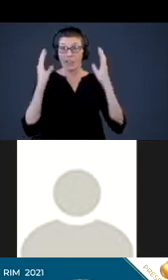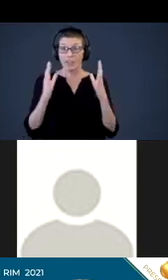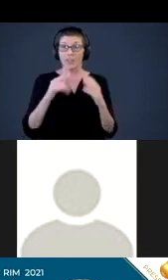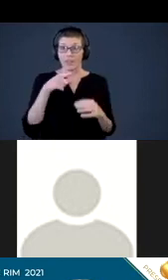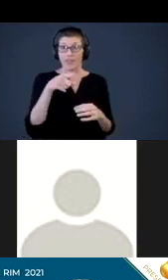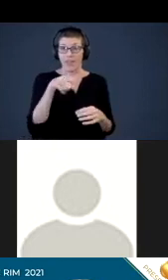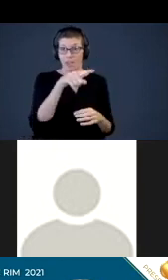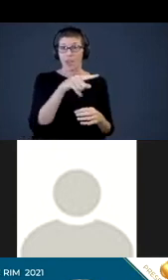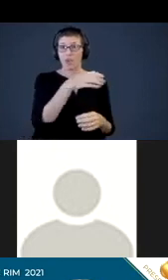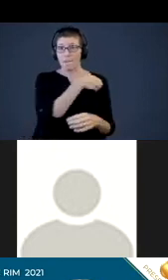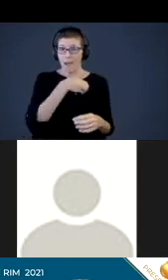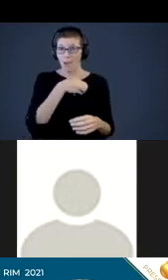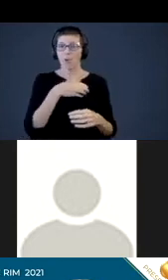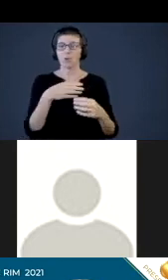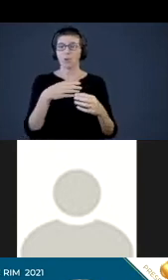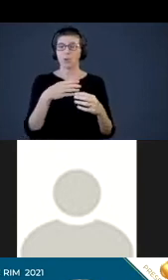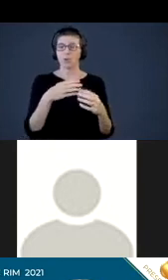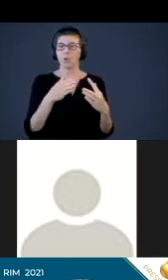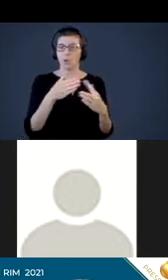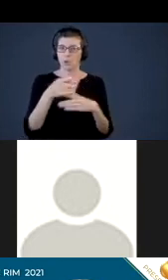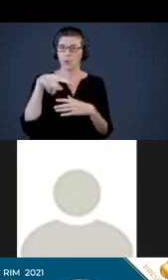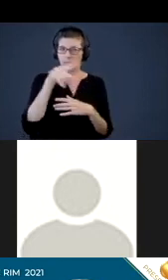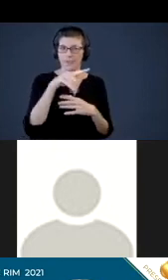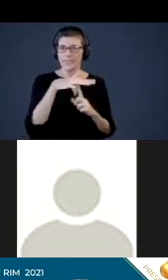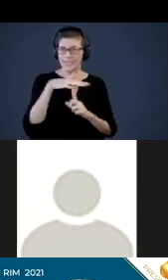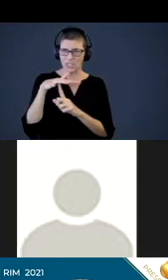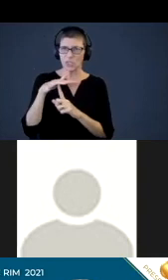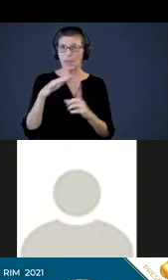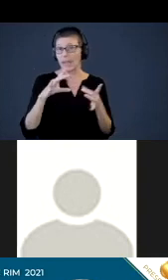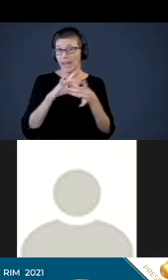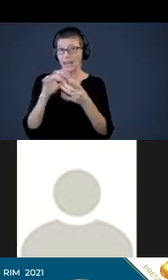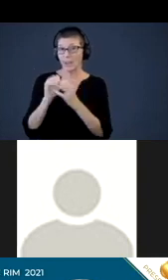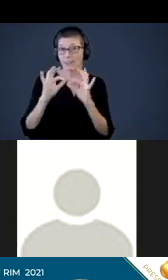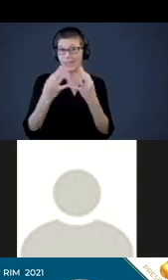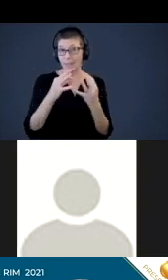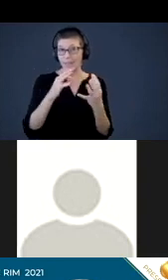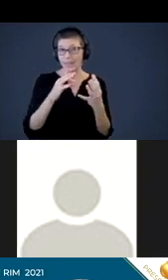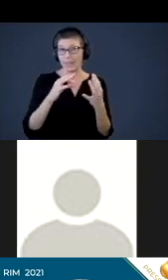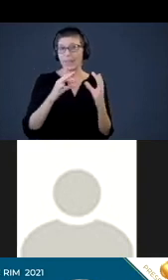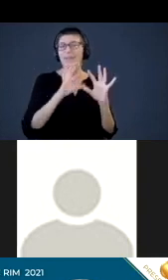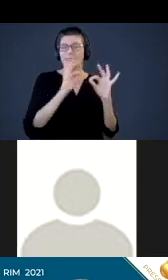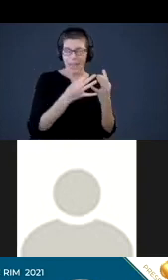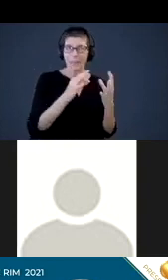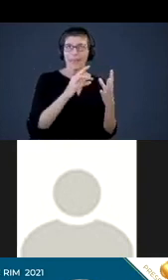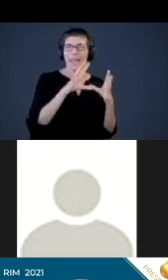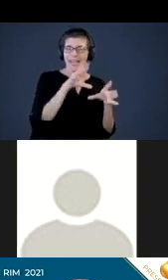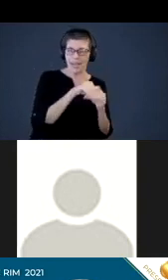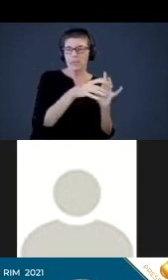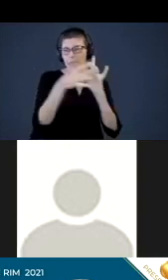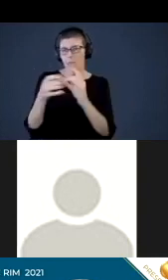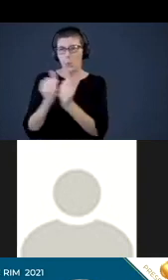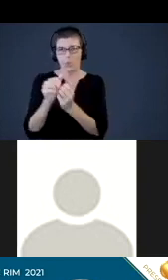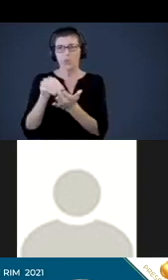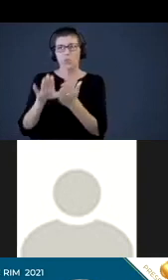through this, through the essential conditions by connecting with family engagement, by connecting family engagement, excuse me, to student learning and student